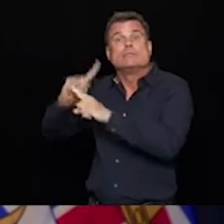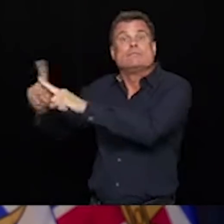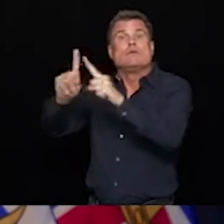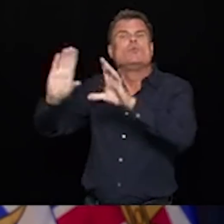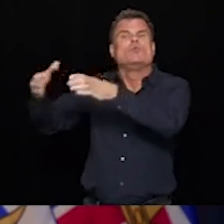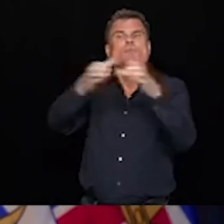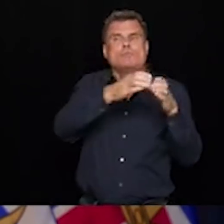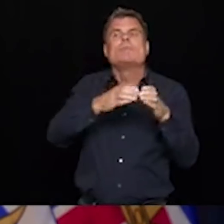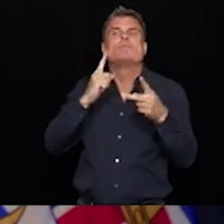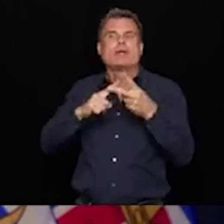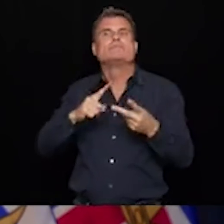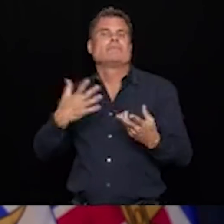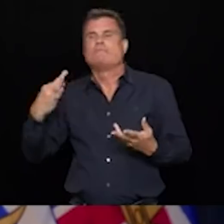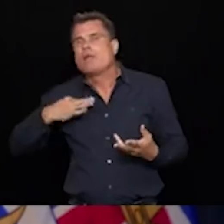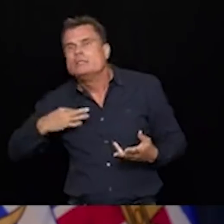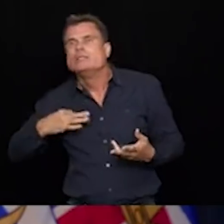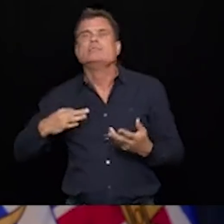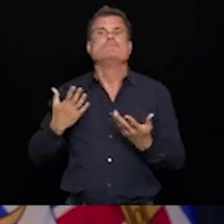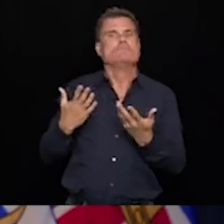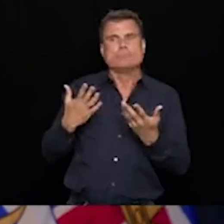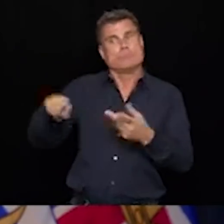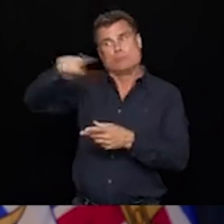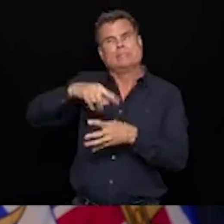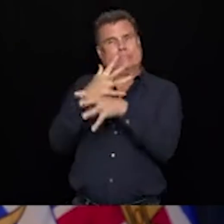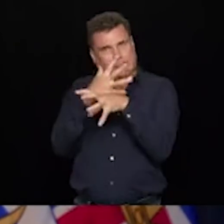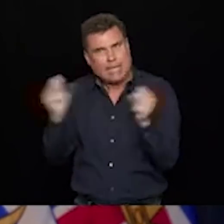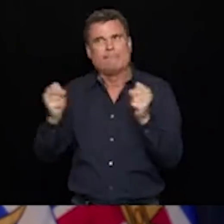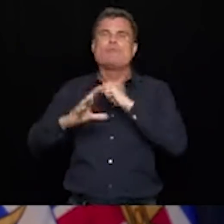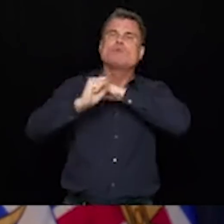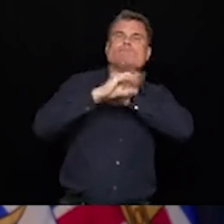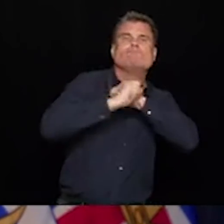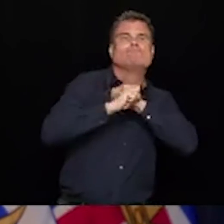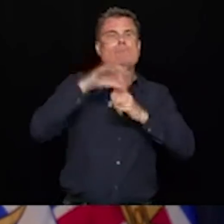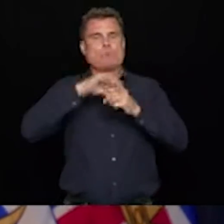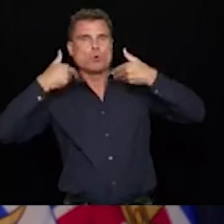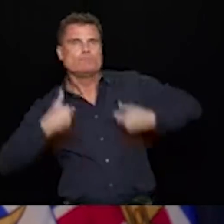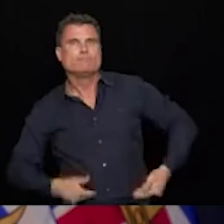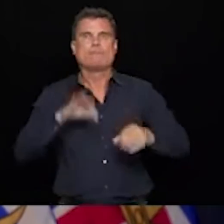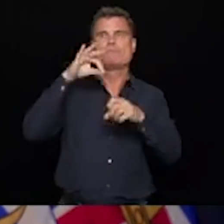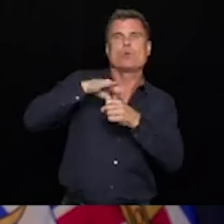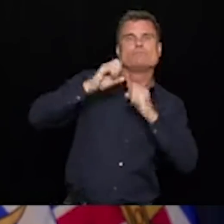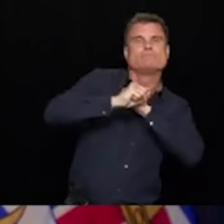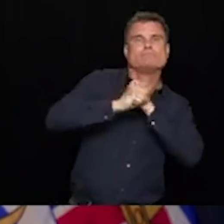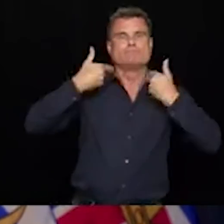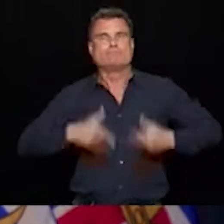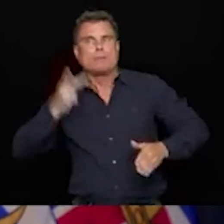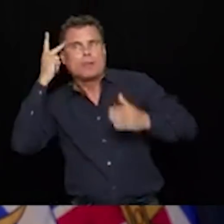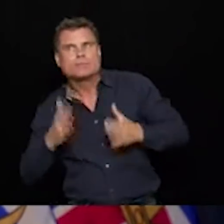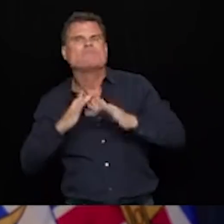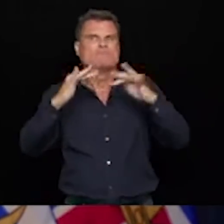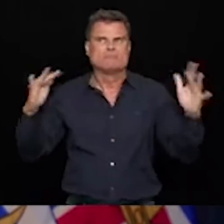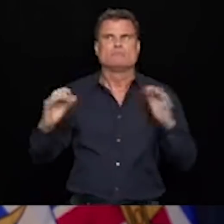communities safe during the campaign. We have also outlined how elections processes need to occur to ensure that everybody